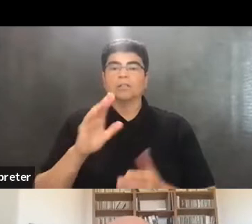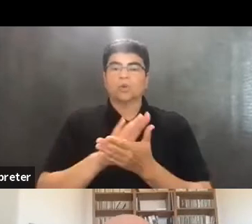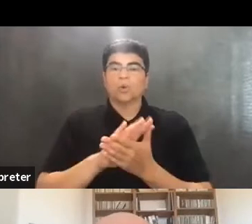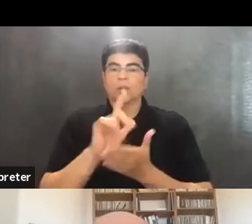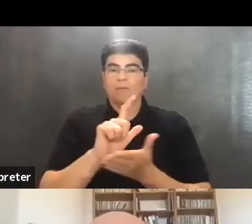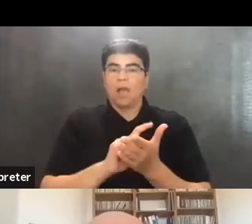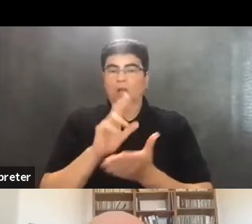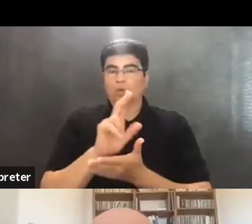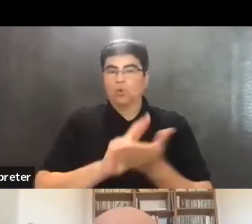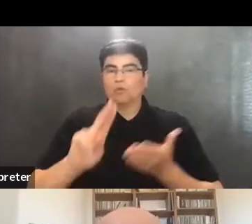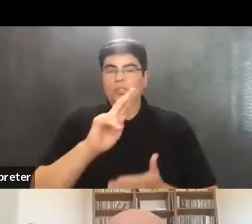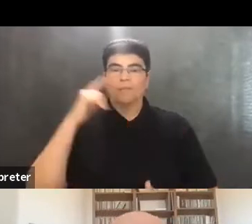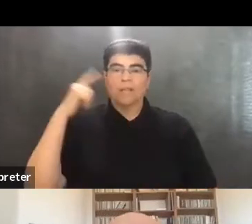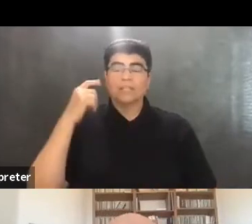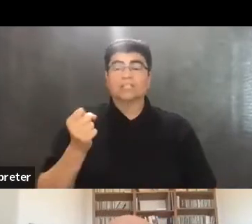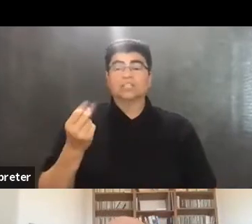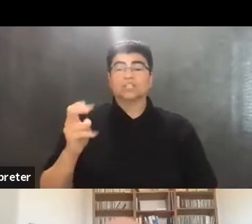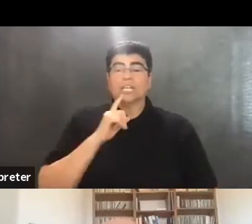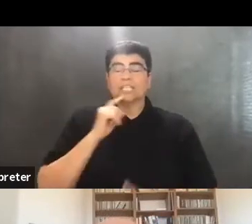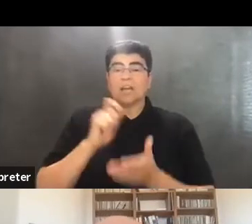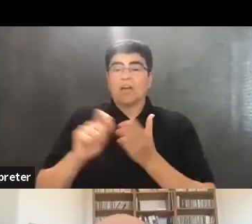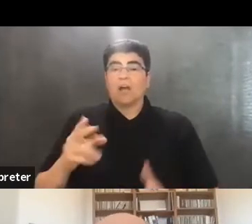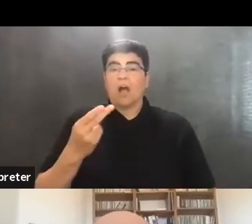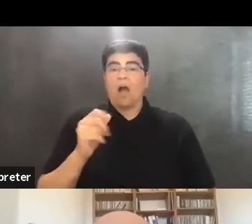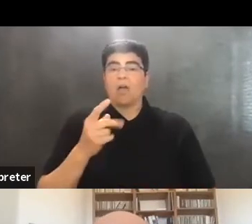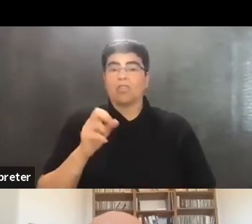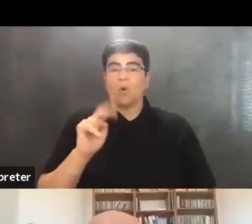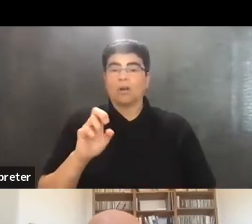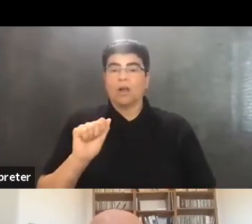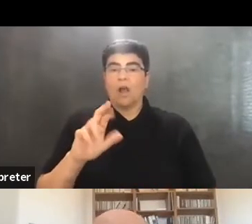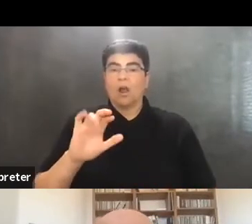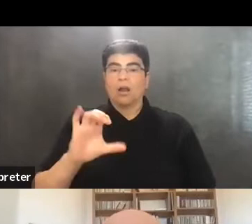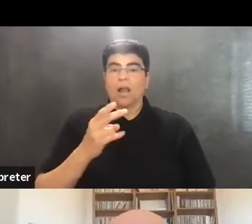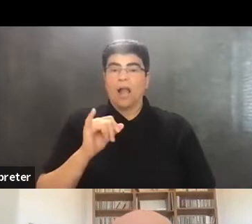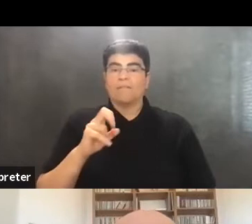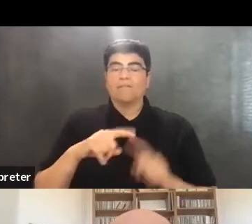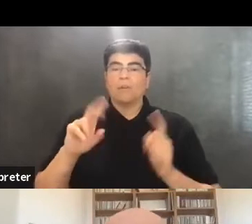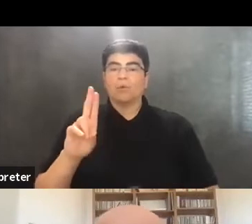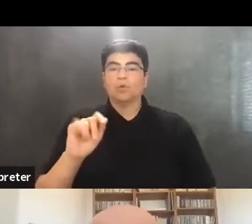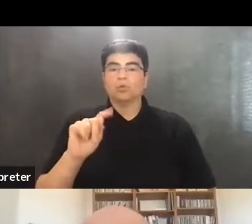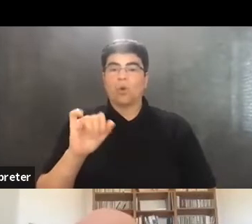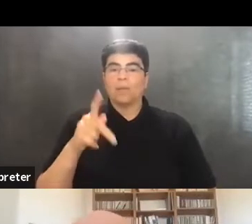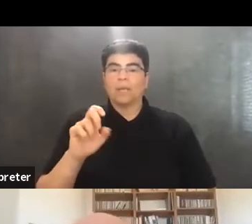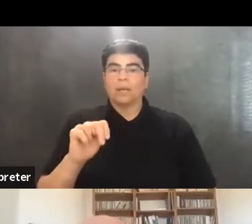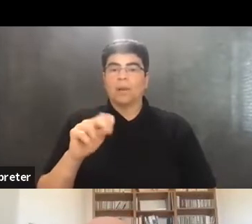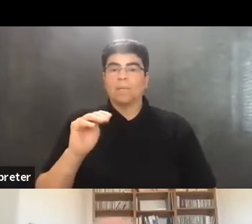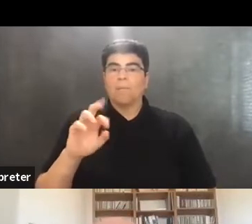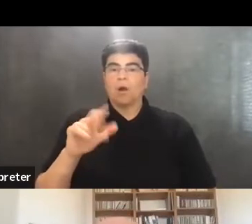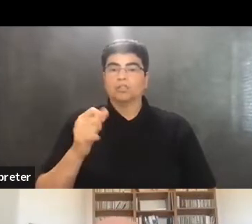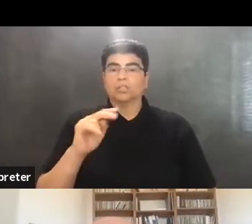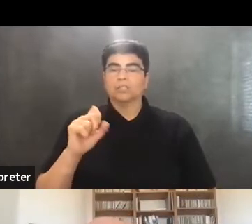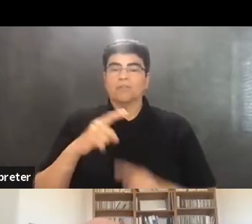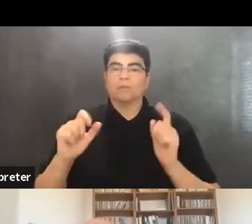London. She is the author of the Hawthorne Archive, Letters from the Utopian Margins, most recently in